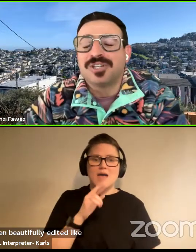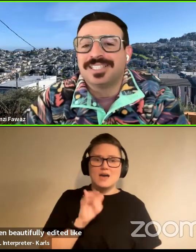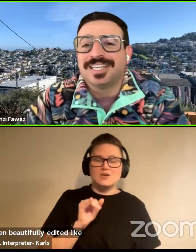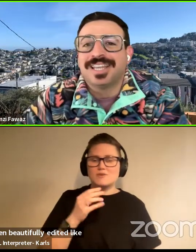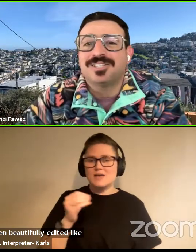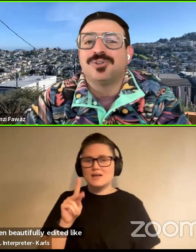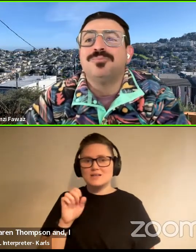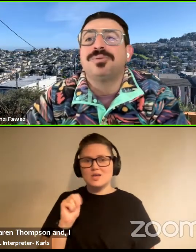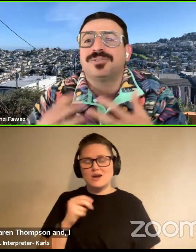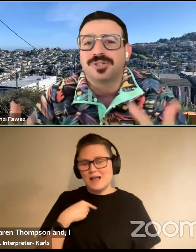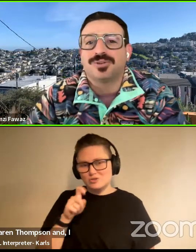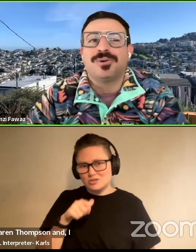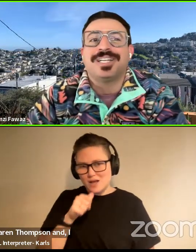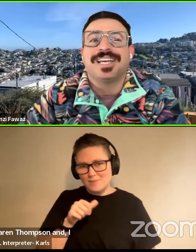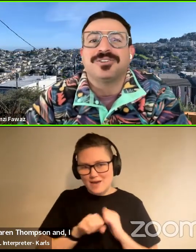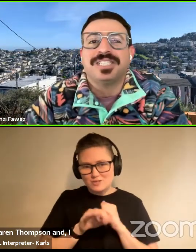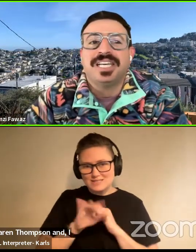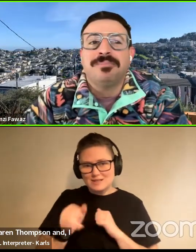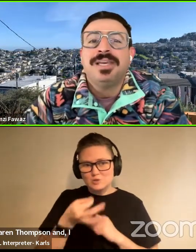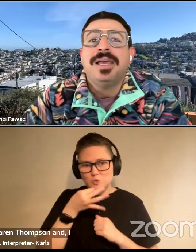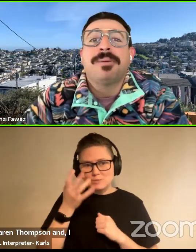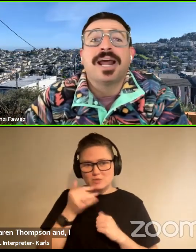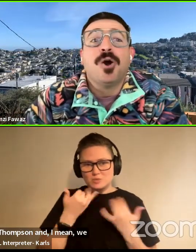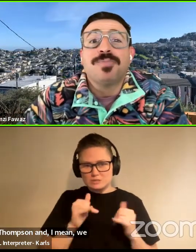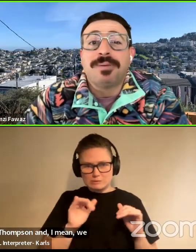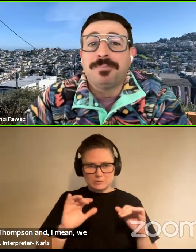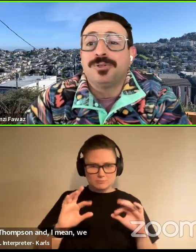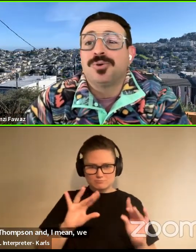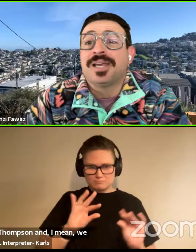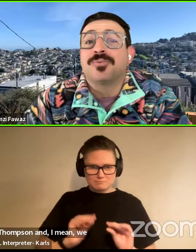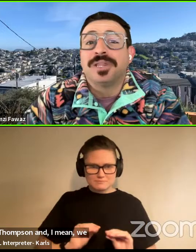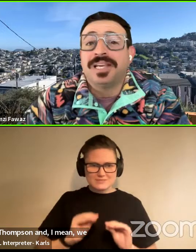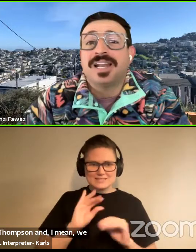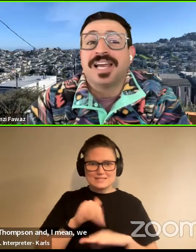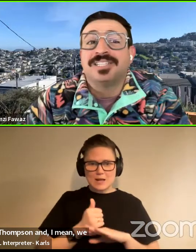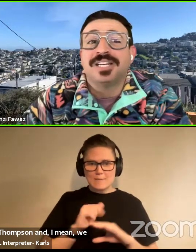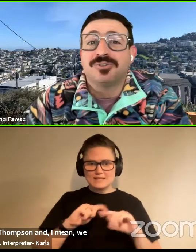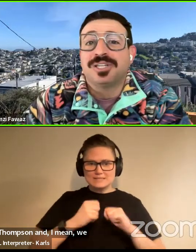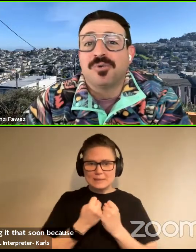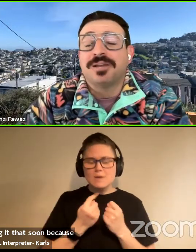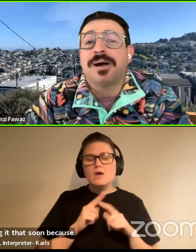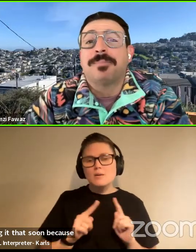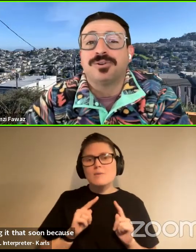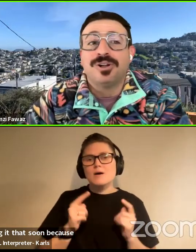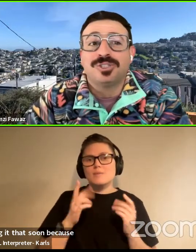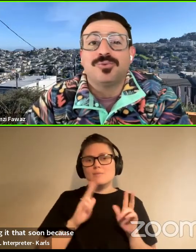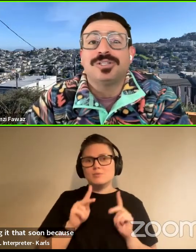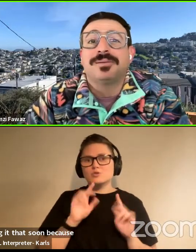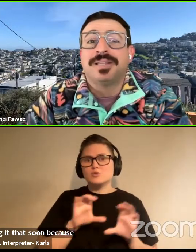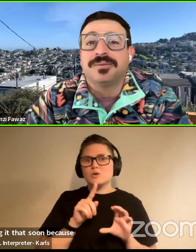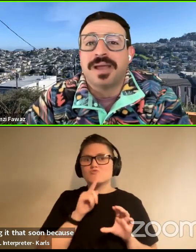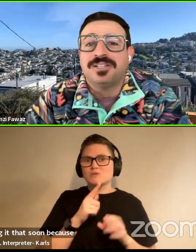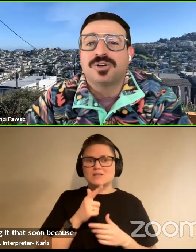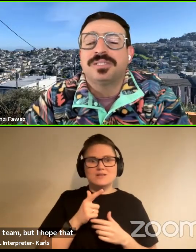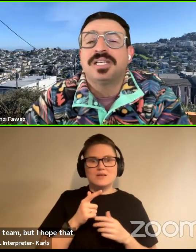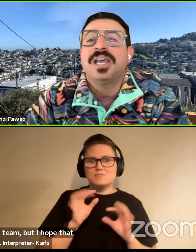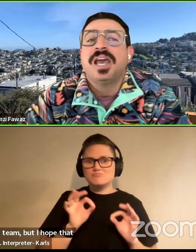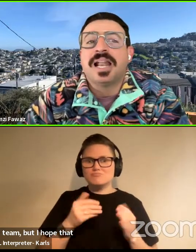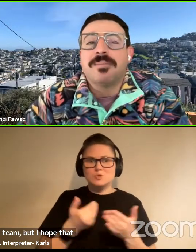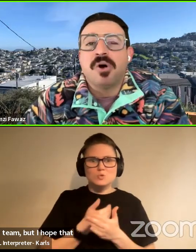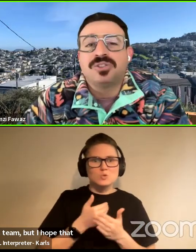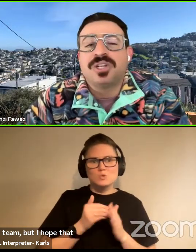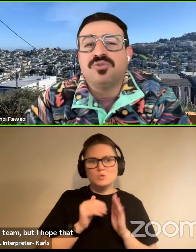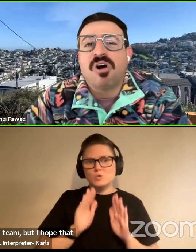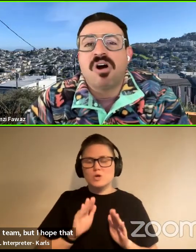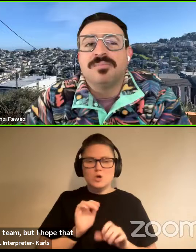shouldn't even be advertising it that soon because we're still putting together a team, but I hope that people doing really cutting edge, interesting work in popular culture will submit their manuscripts.